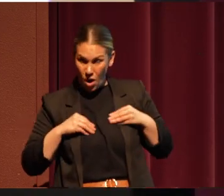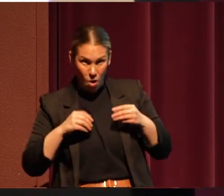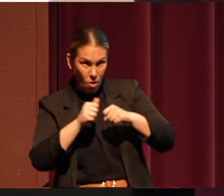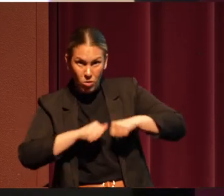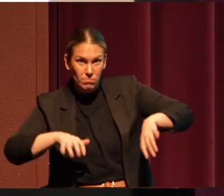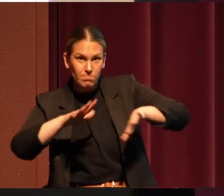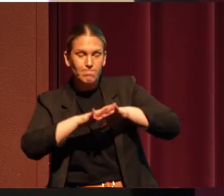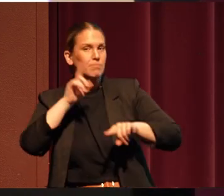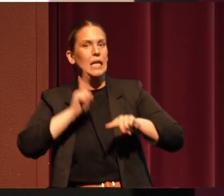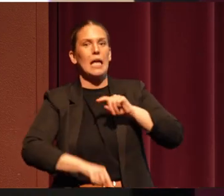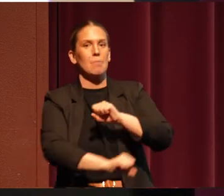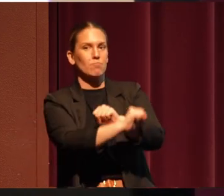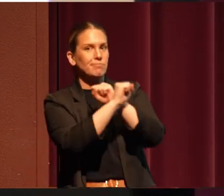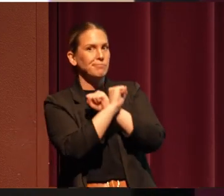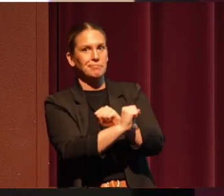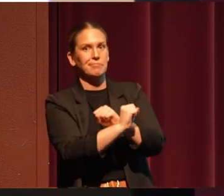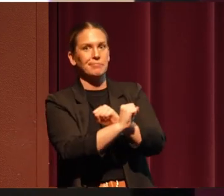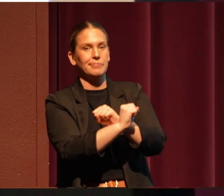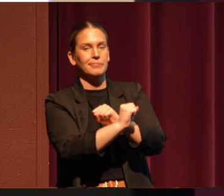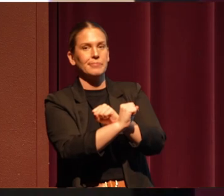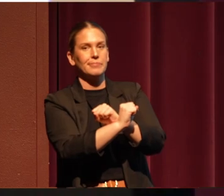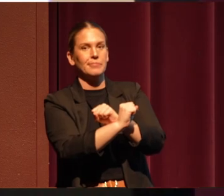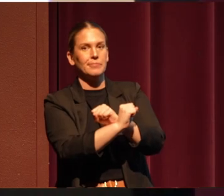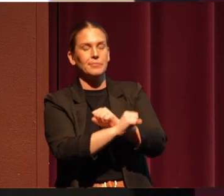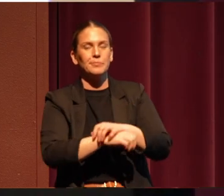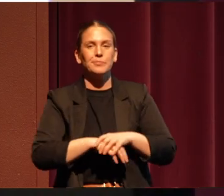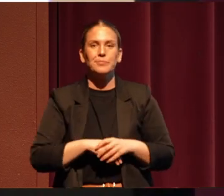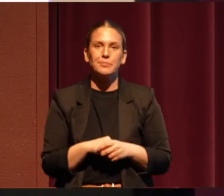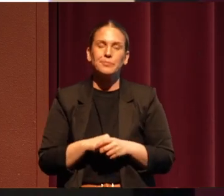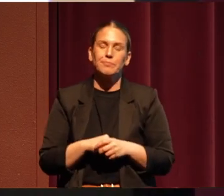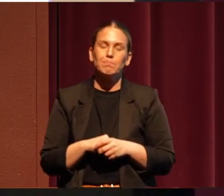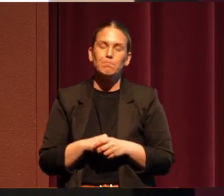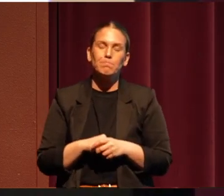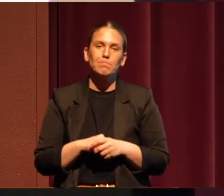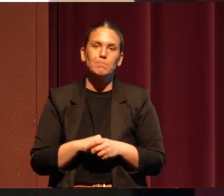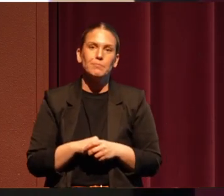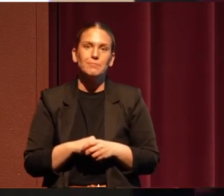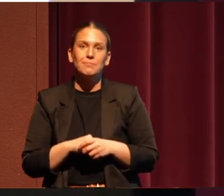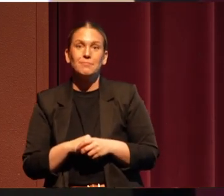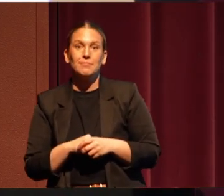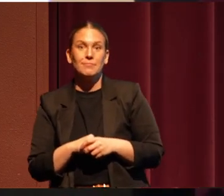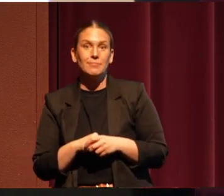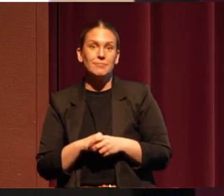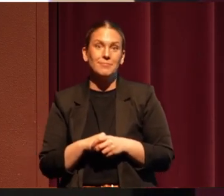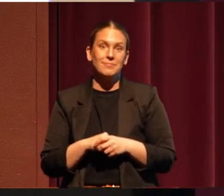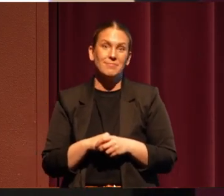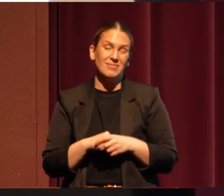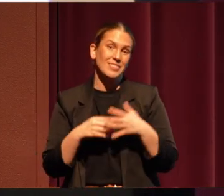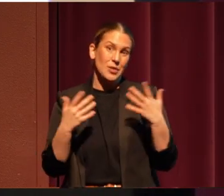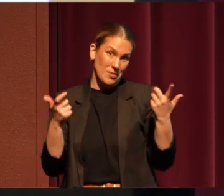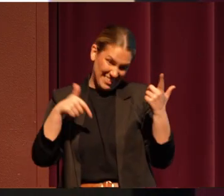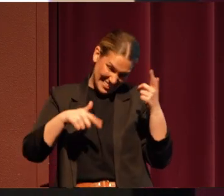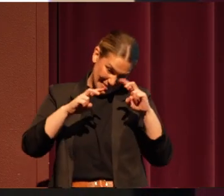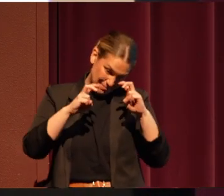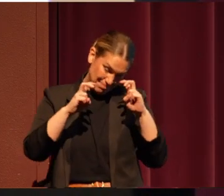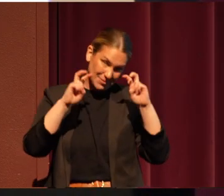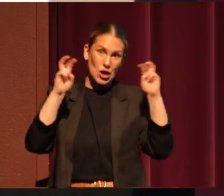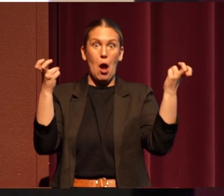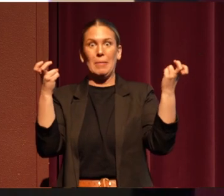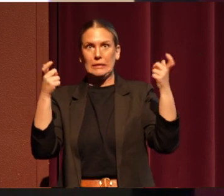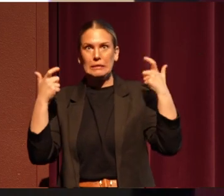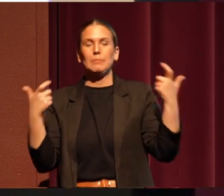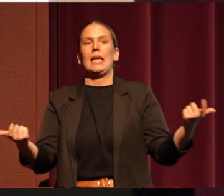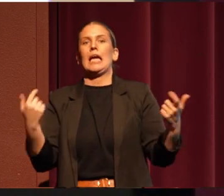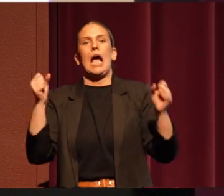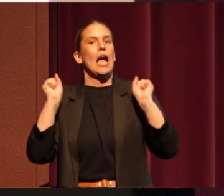can't protect it as easily. And so here comes a pretty big topic. And I can spend